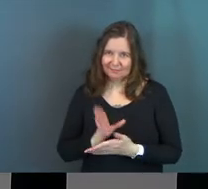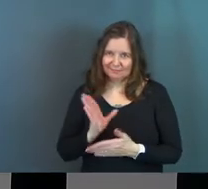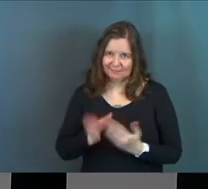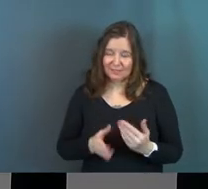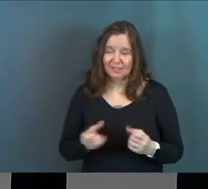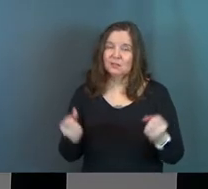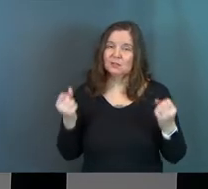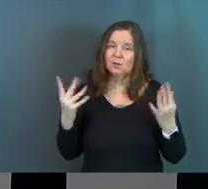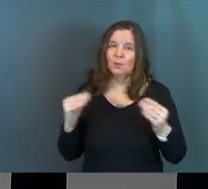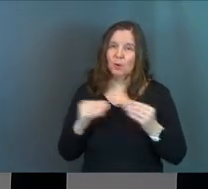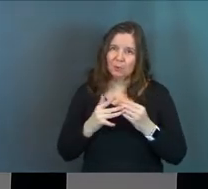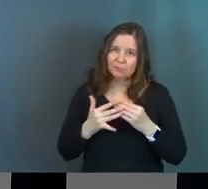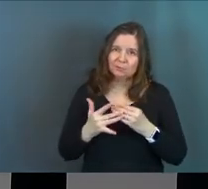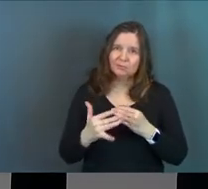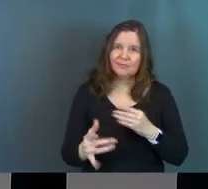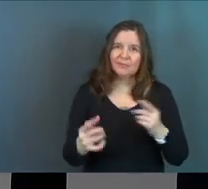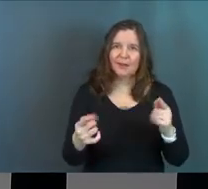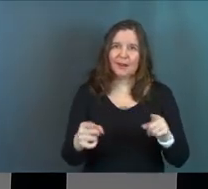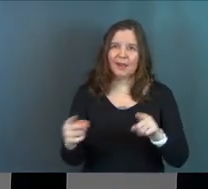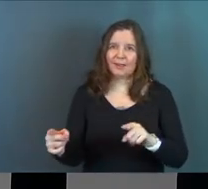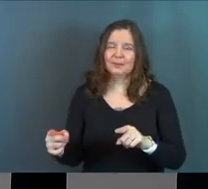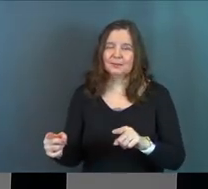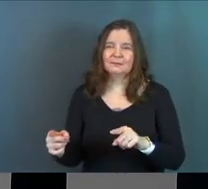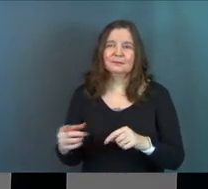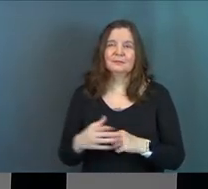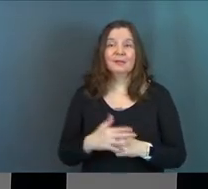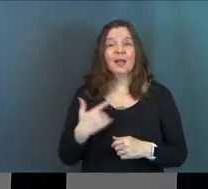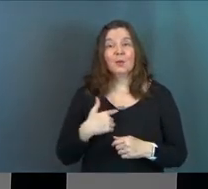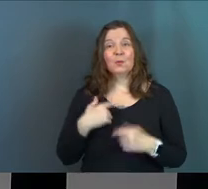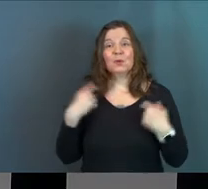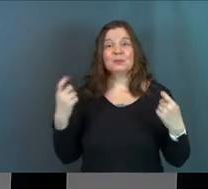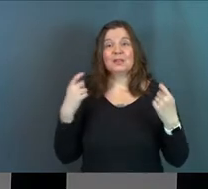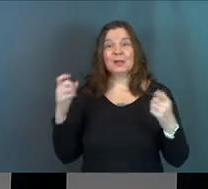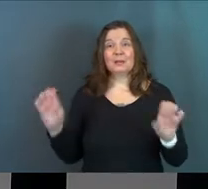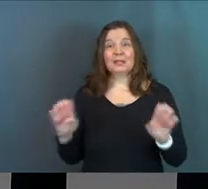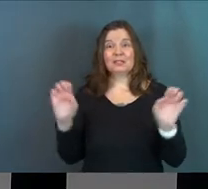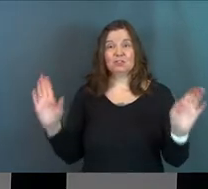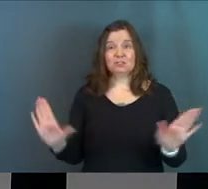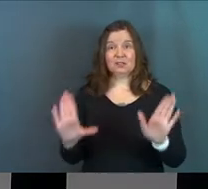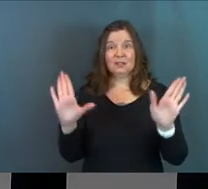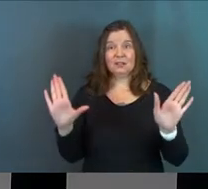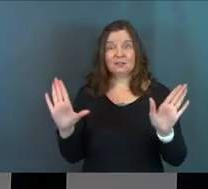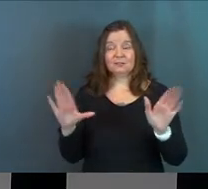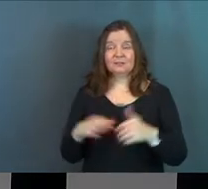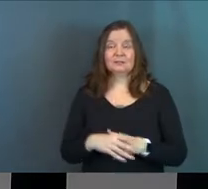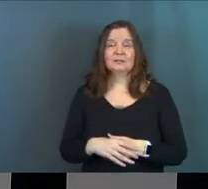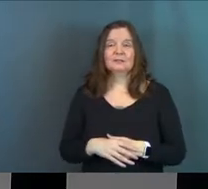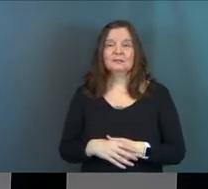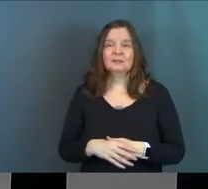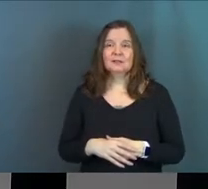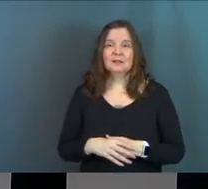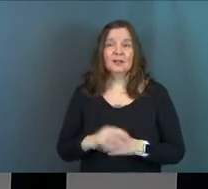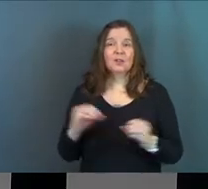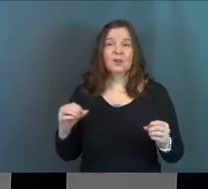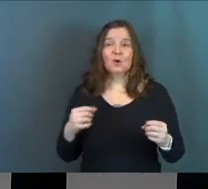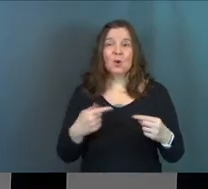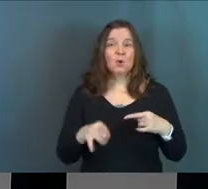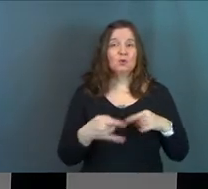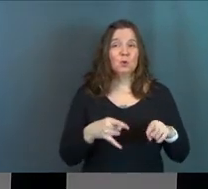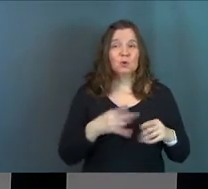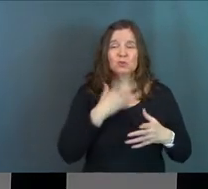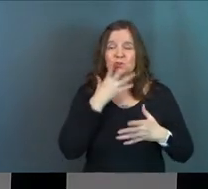That there's so much more to this. And we're going to celebrate on Easter Sunday that no torture,